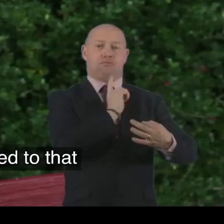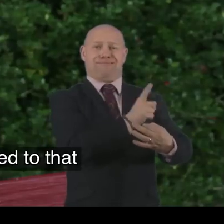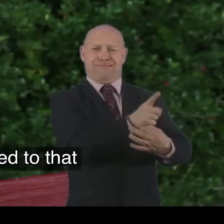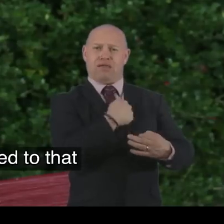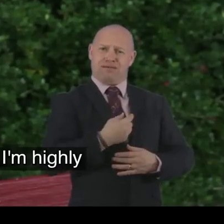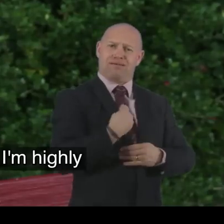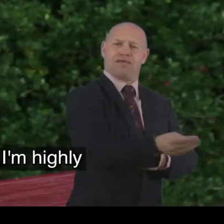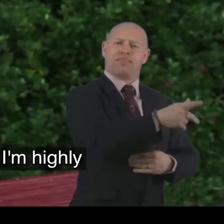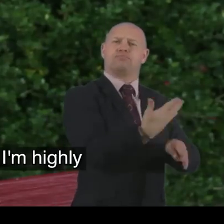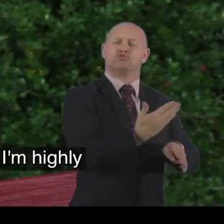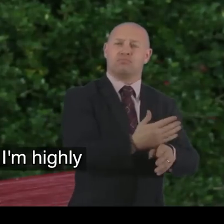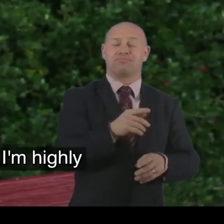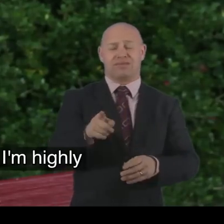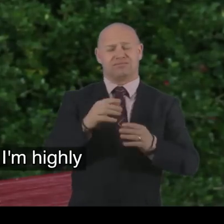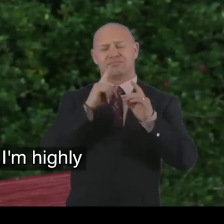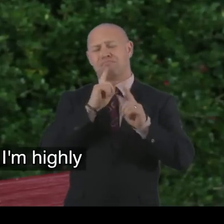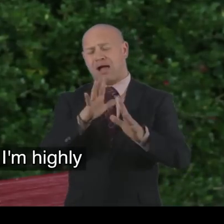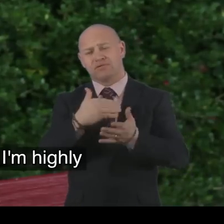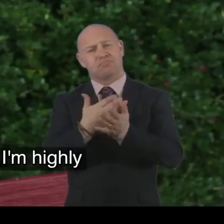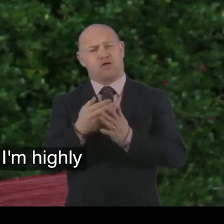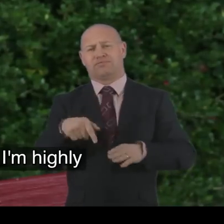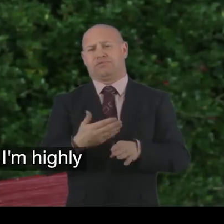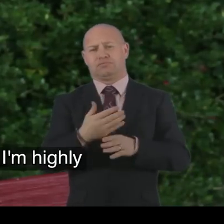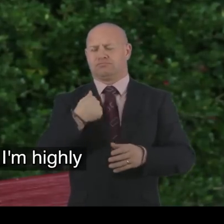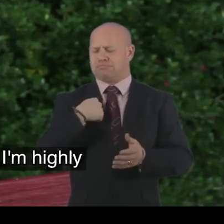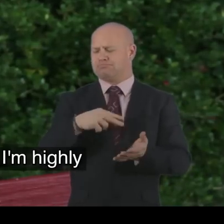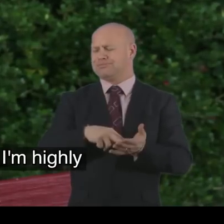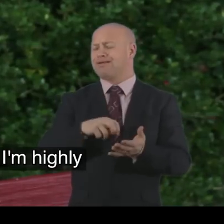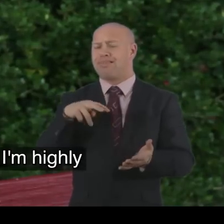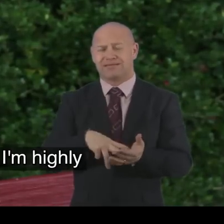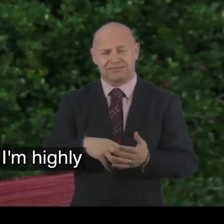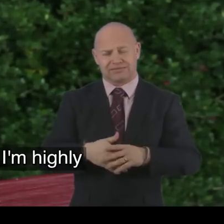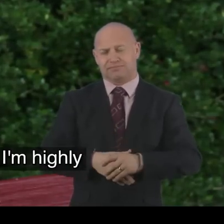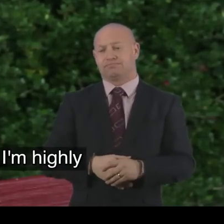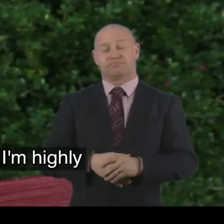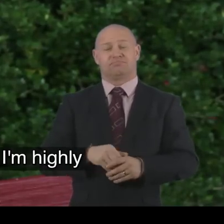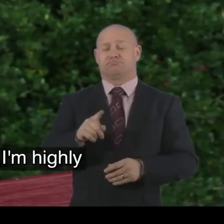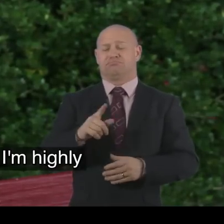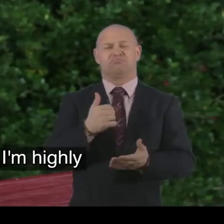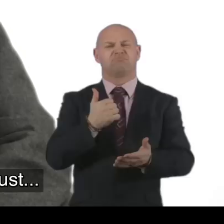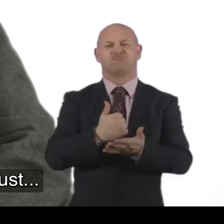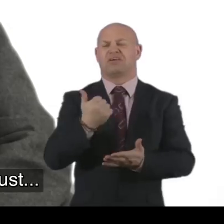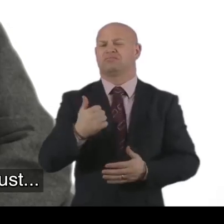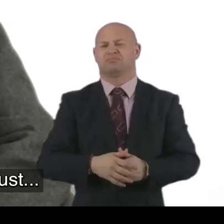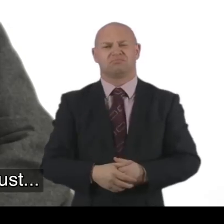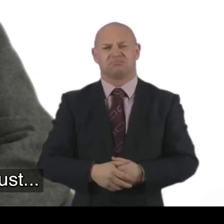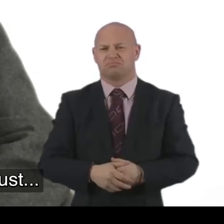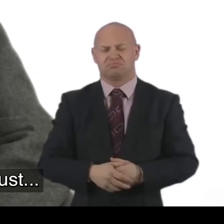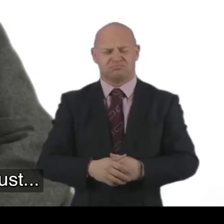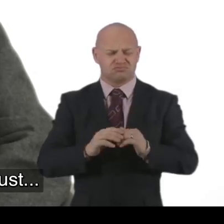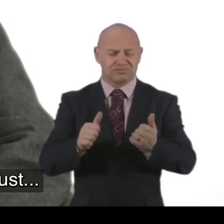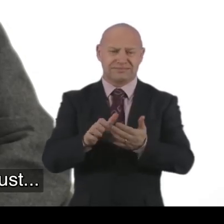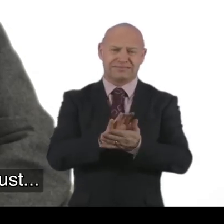To that person. it's an absolutely fabulous organisation. Highly delighted with it. Oh it's great.